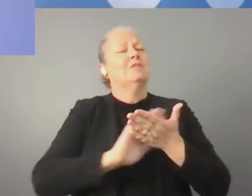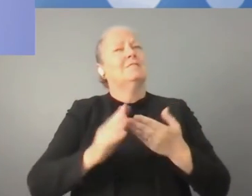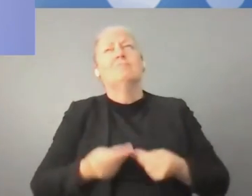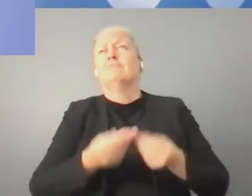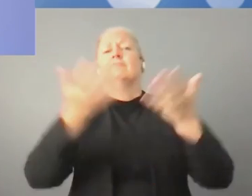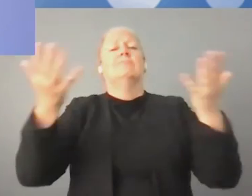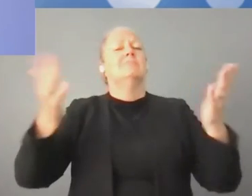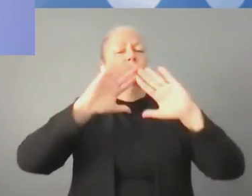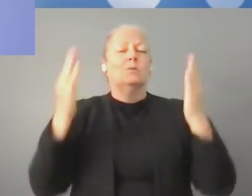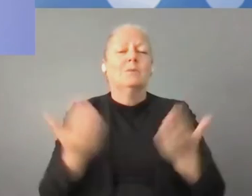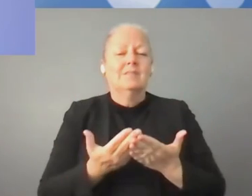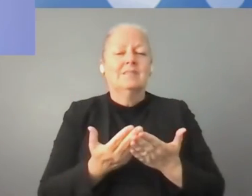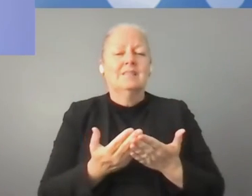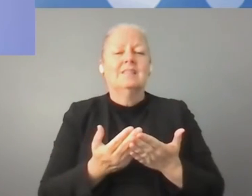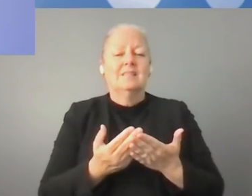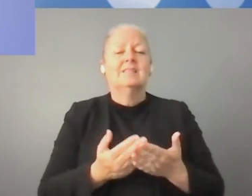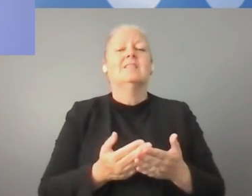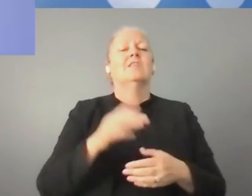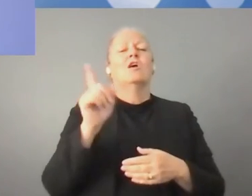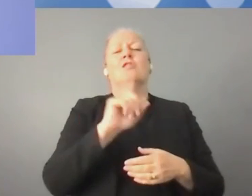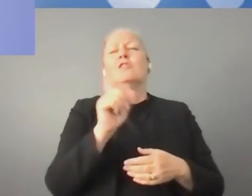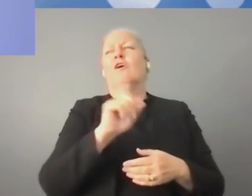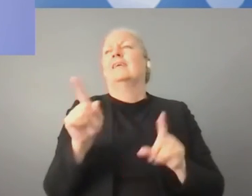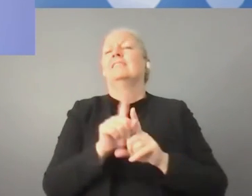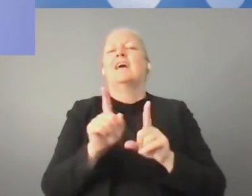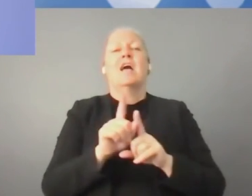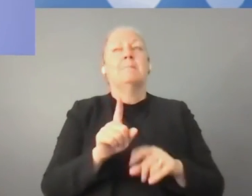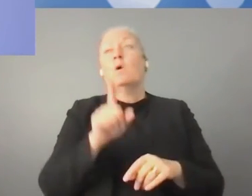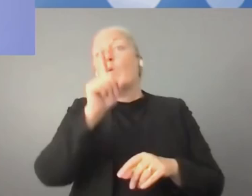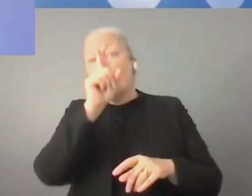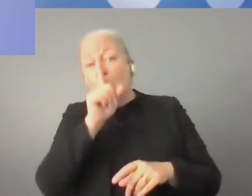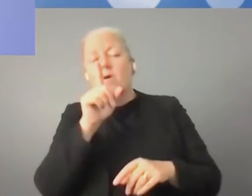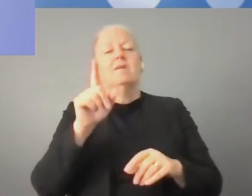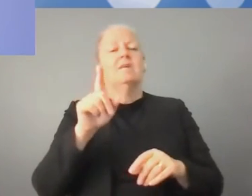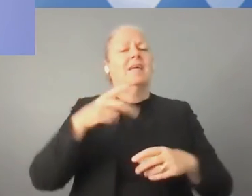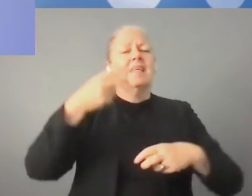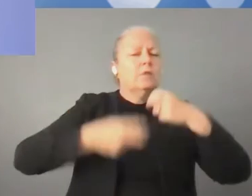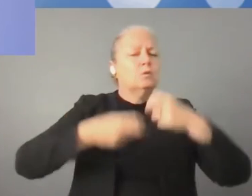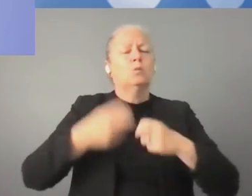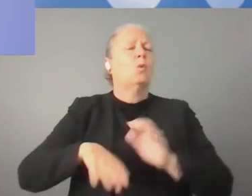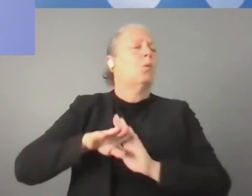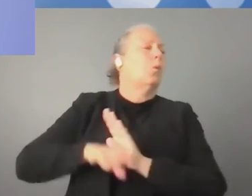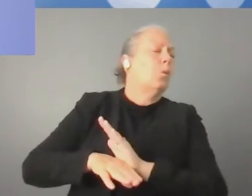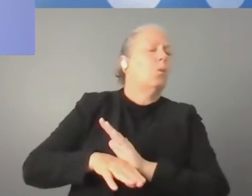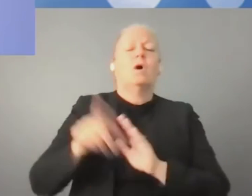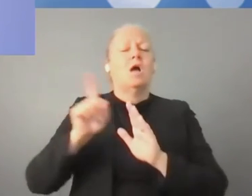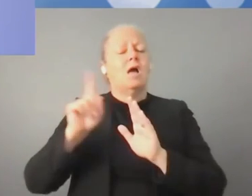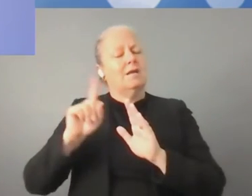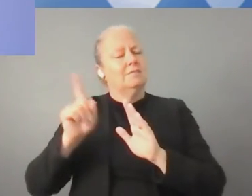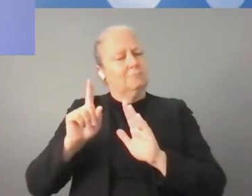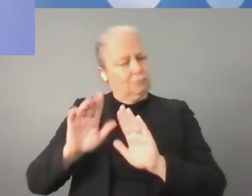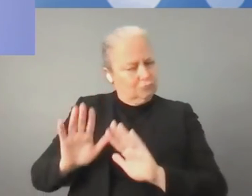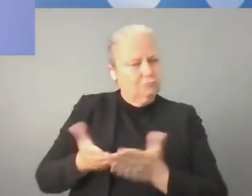no hiding there, digital issues. For instance, reaffirming the fundamental